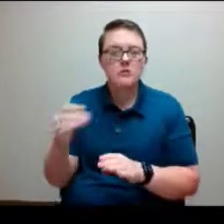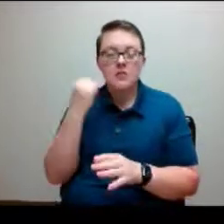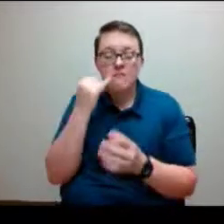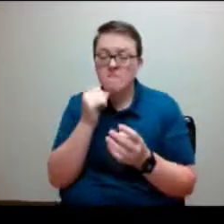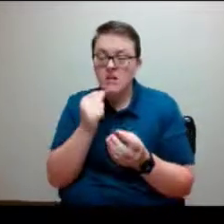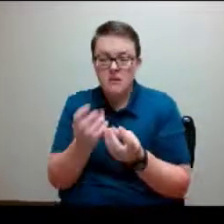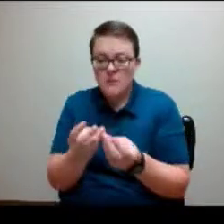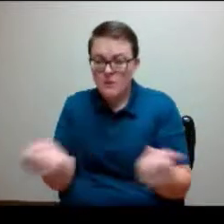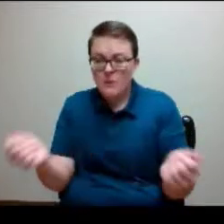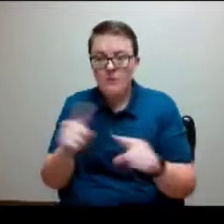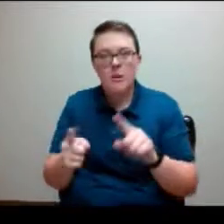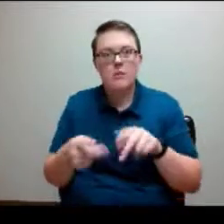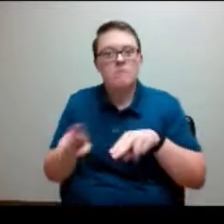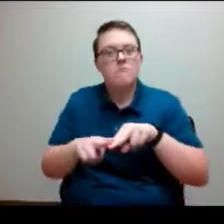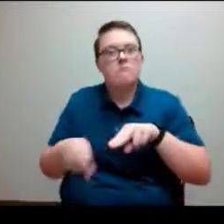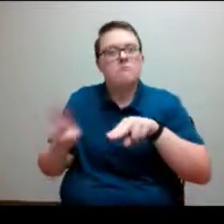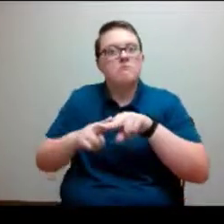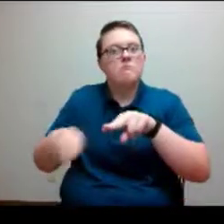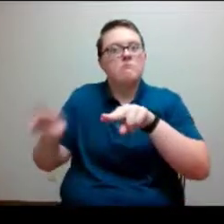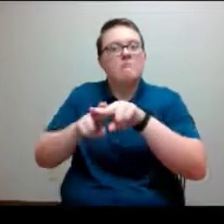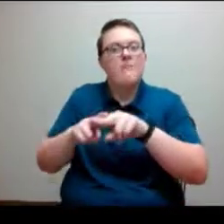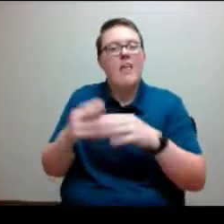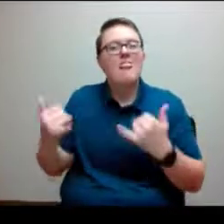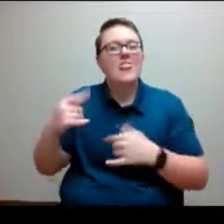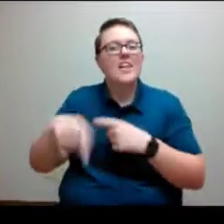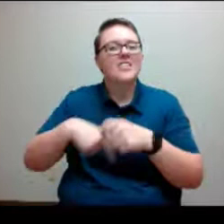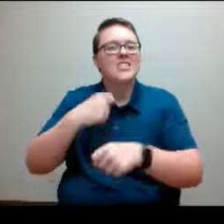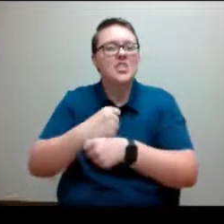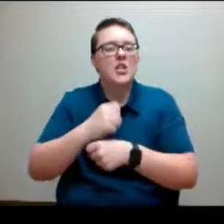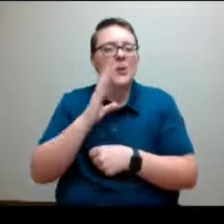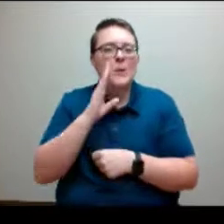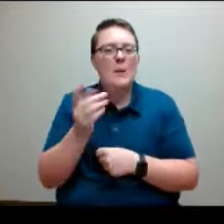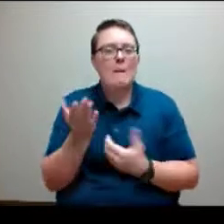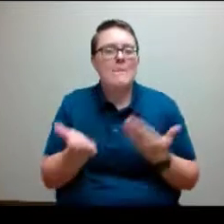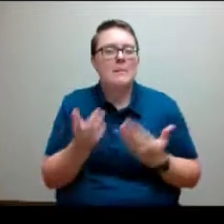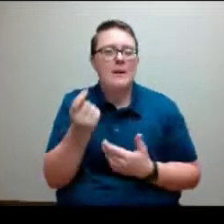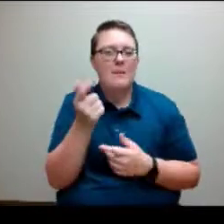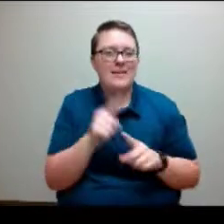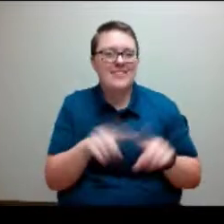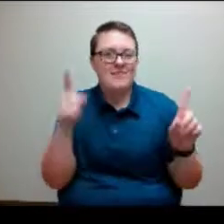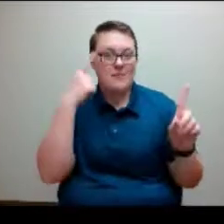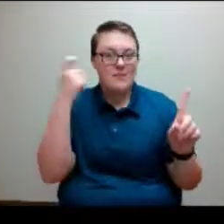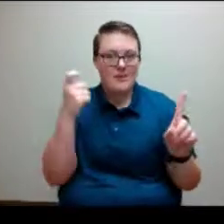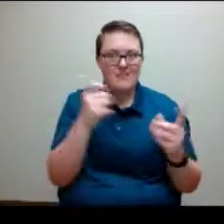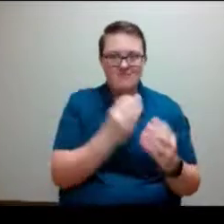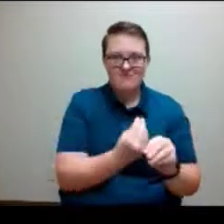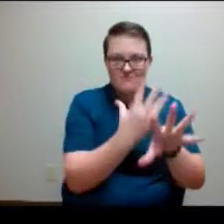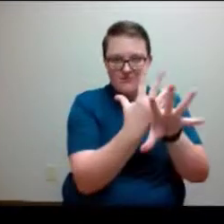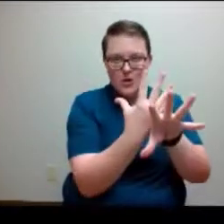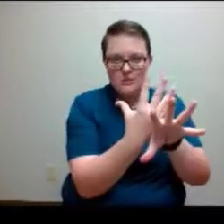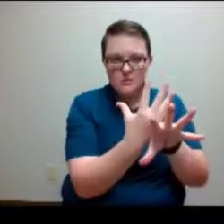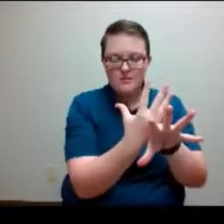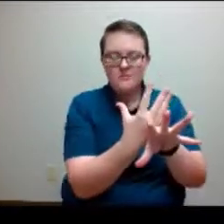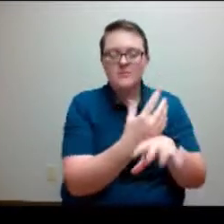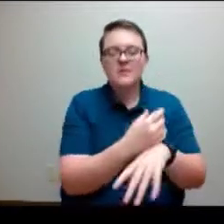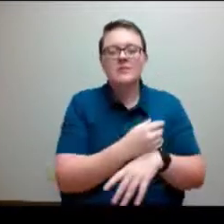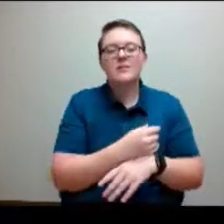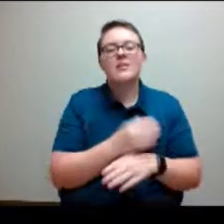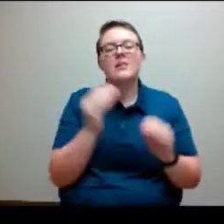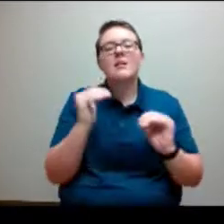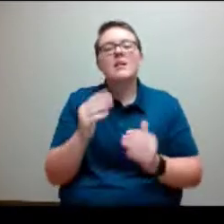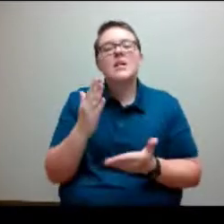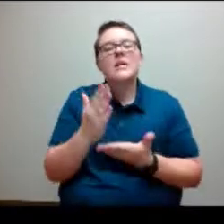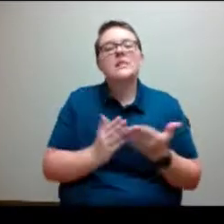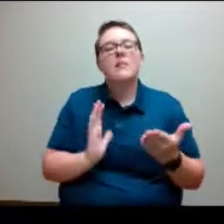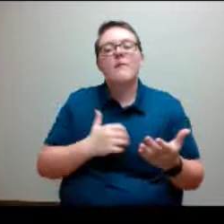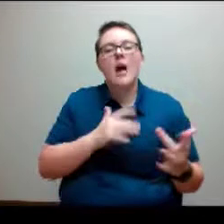displayed this year, though, are definitely just going to be a little different given the virtual context. And then some of our outreach efforts